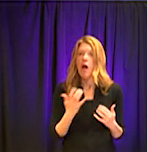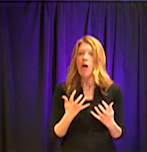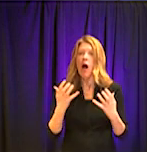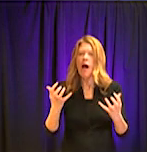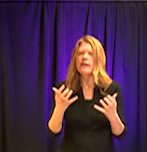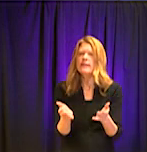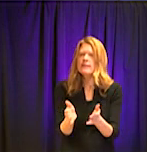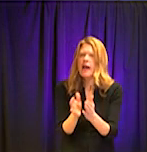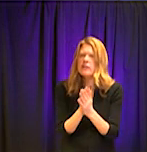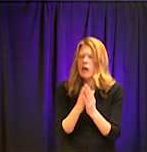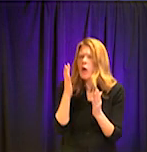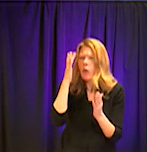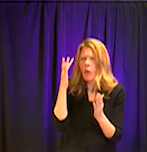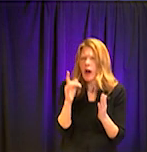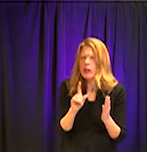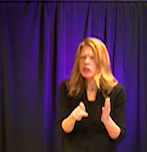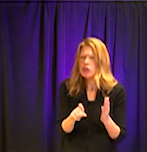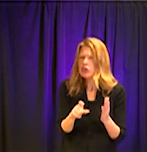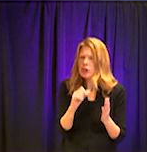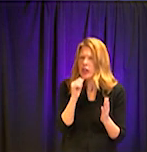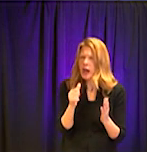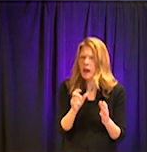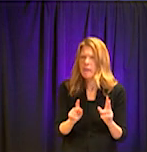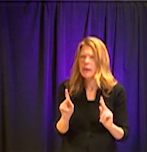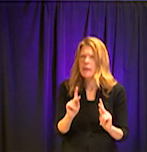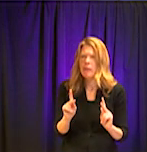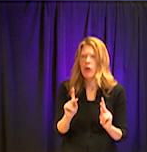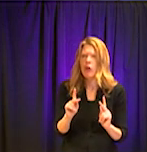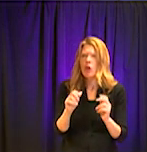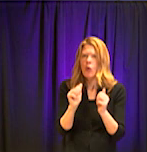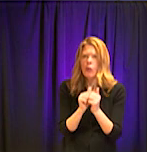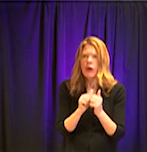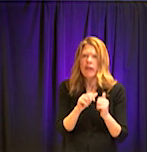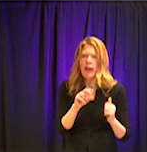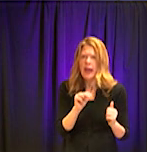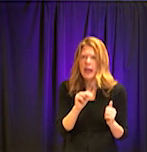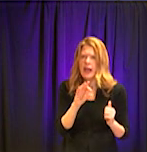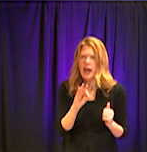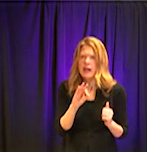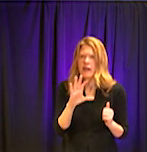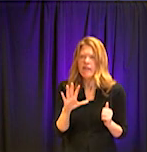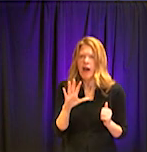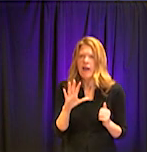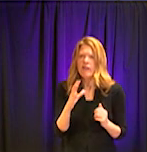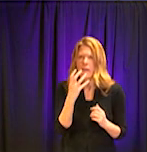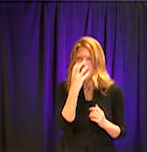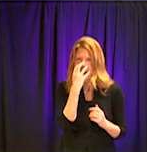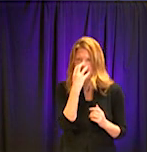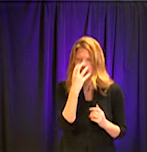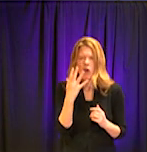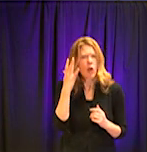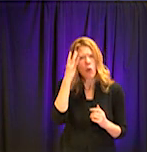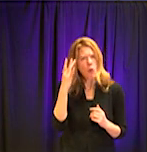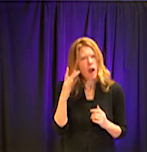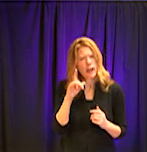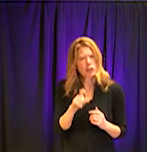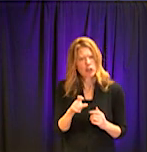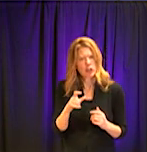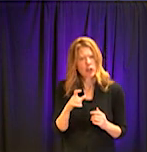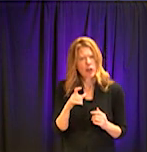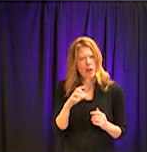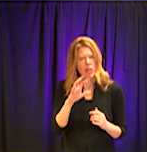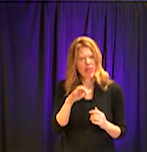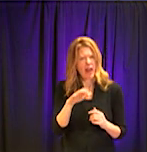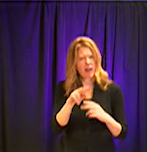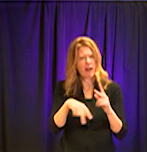Why shouldn't people who have N95 masks wear them in order to avoid virus infection, since